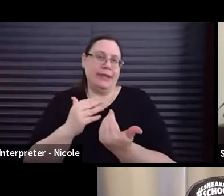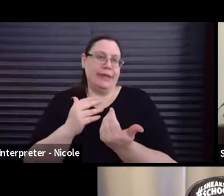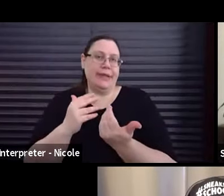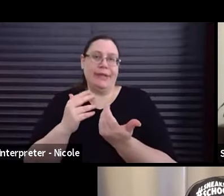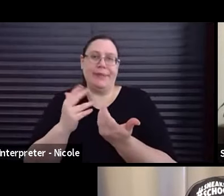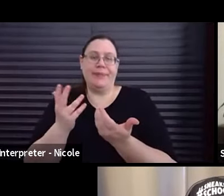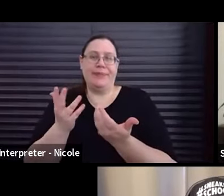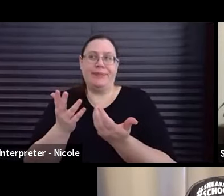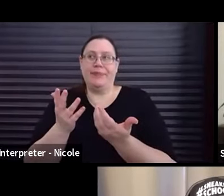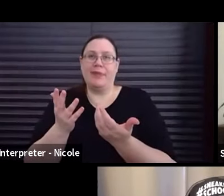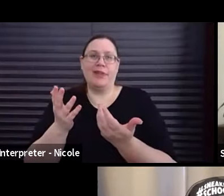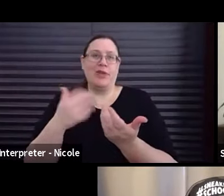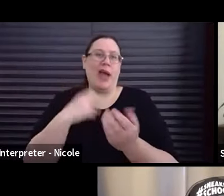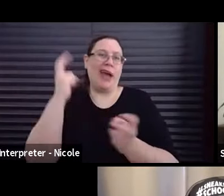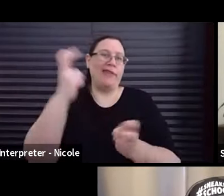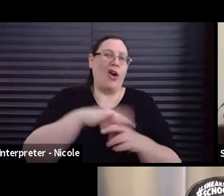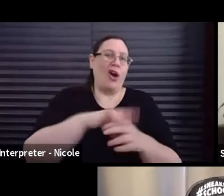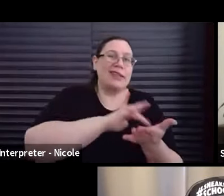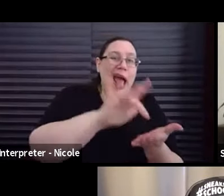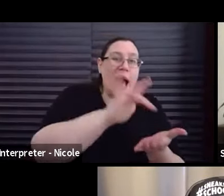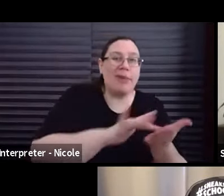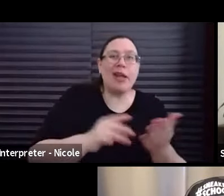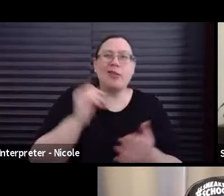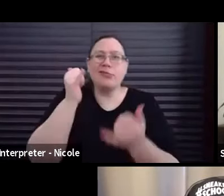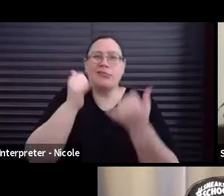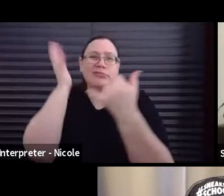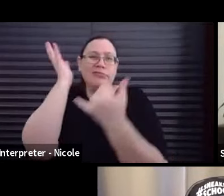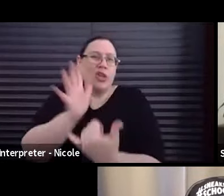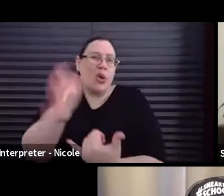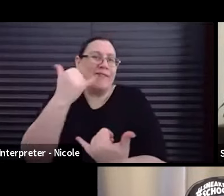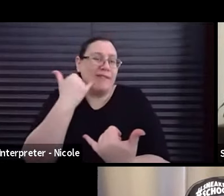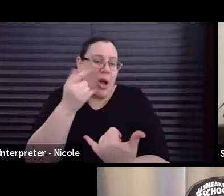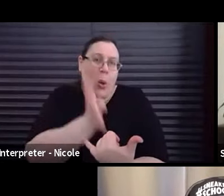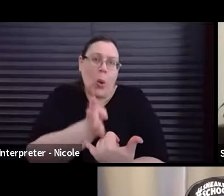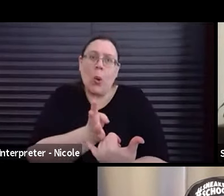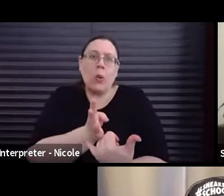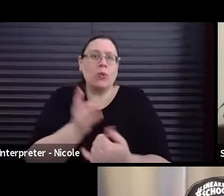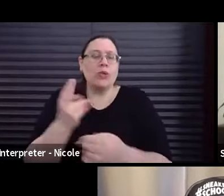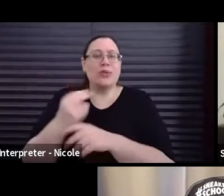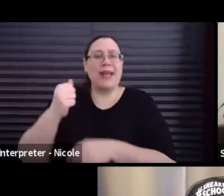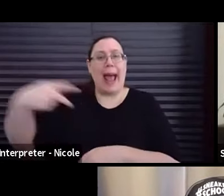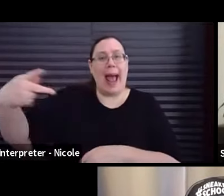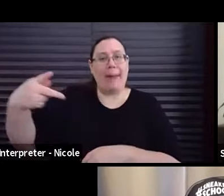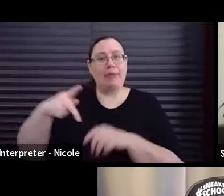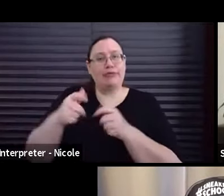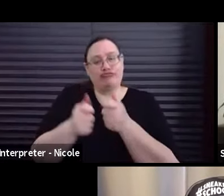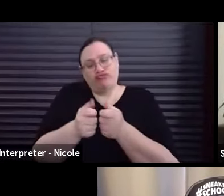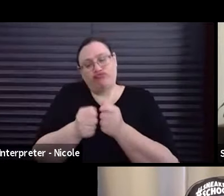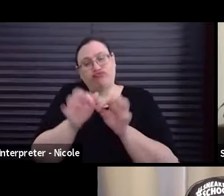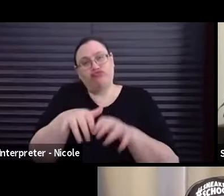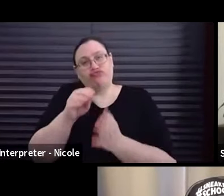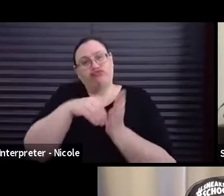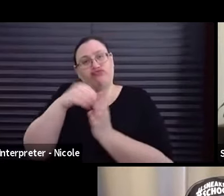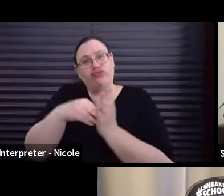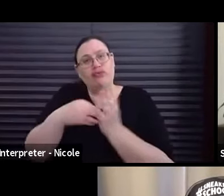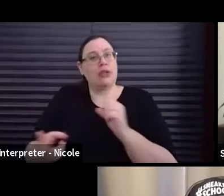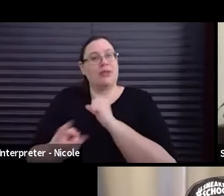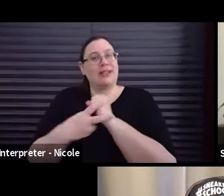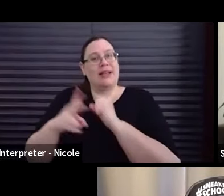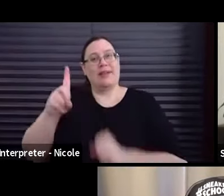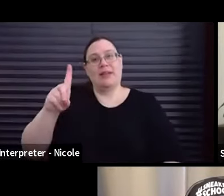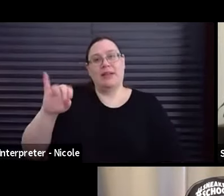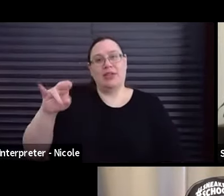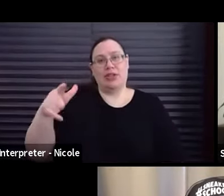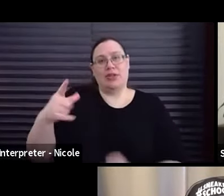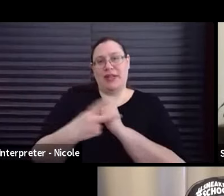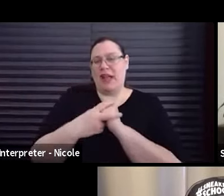tablet or a smartphone and then just use an app to fill it in so you have it saved digitally. So it's, yeah,